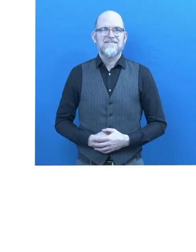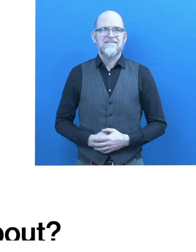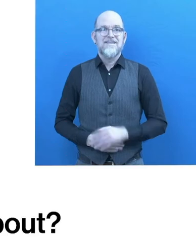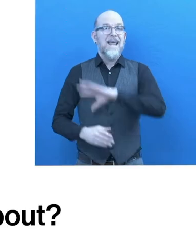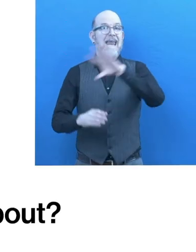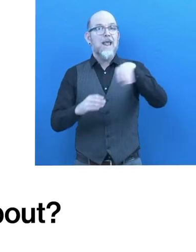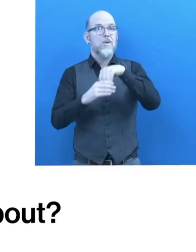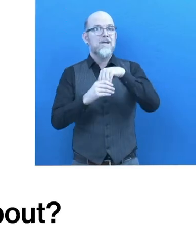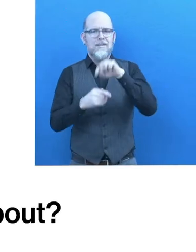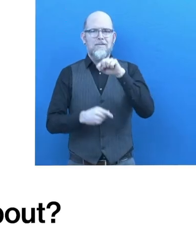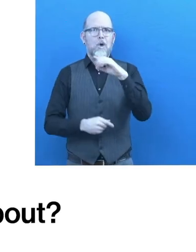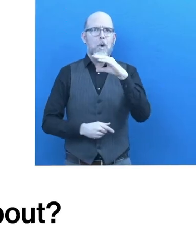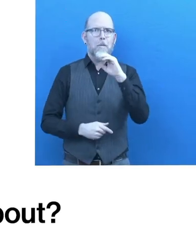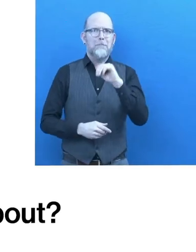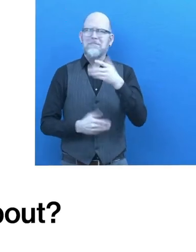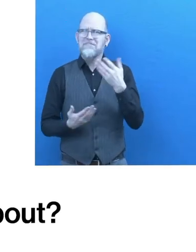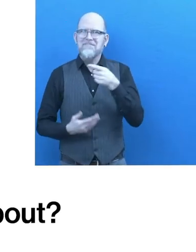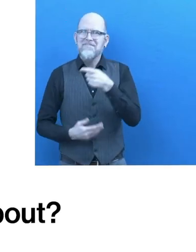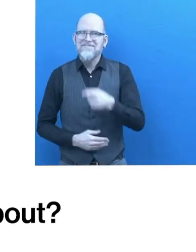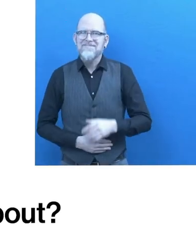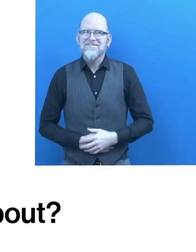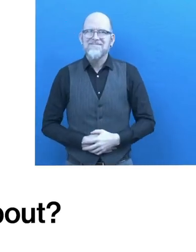What is InclusionMade.com about?